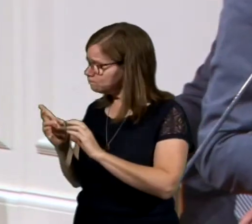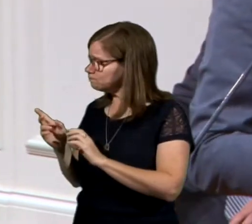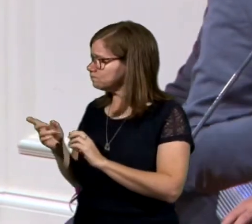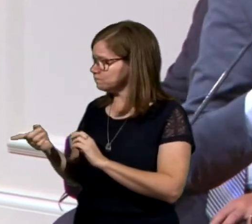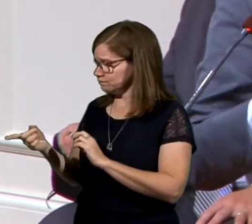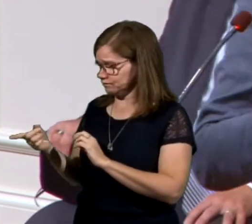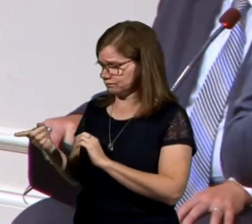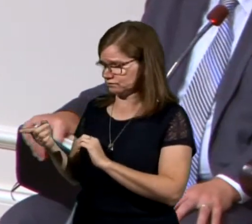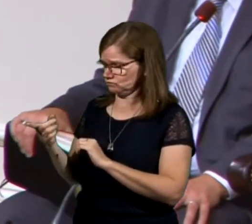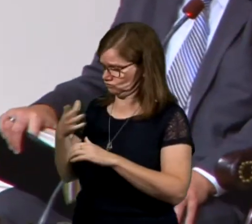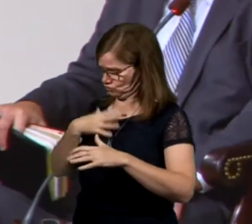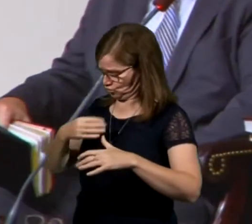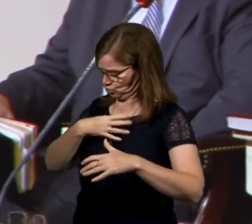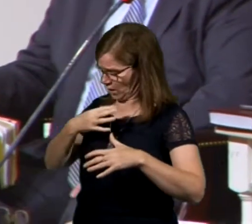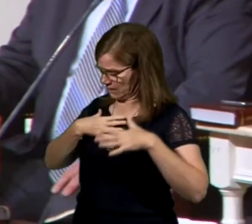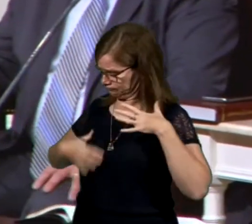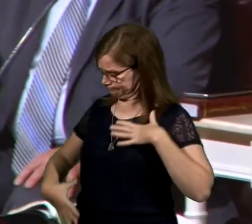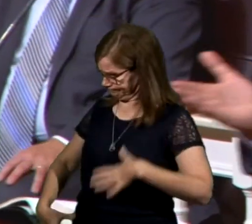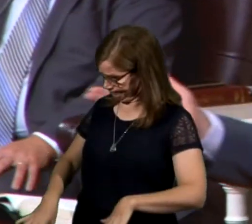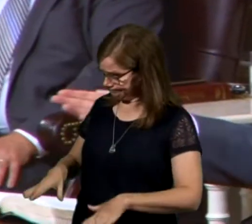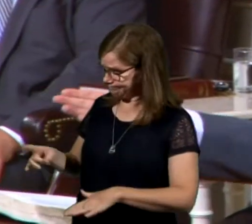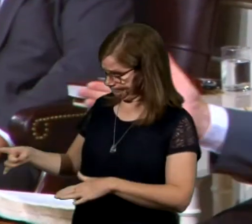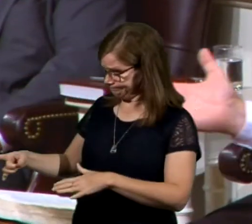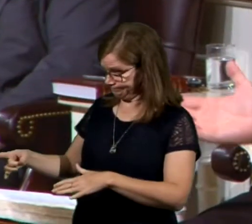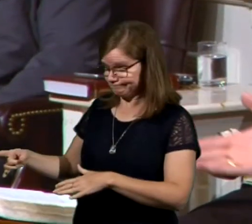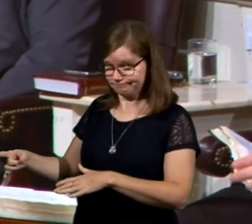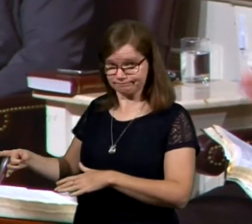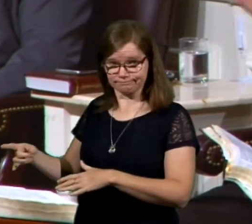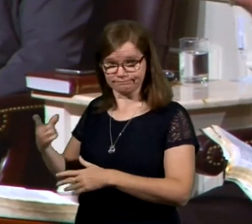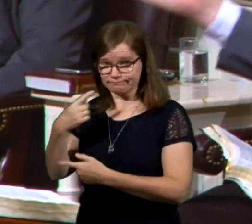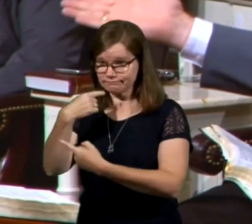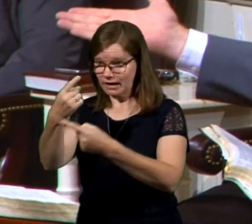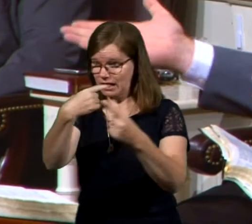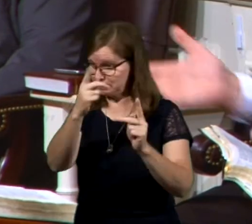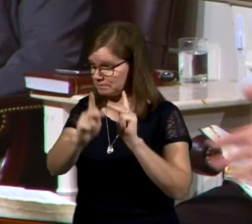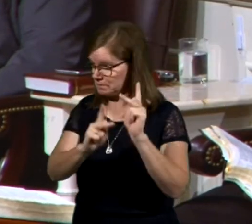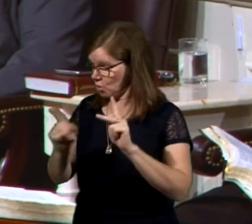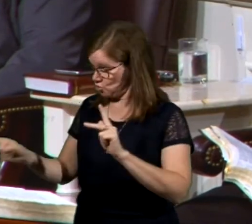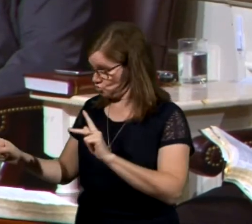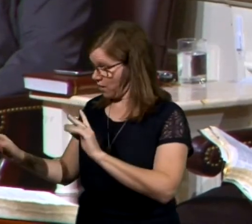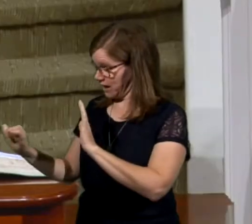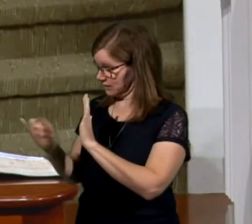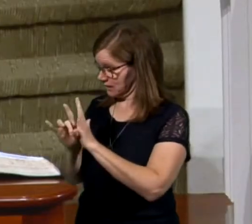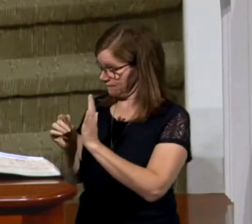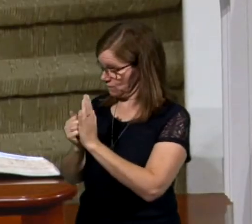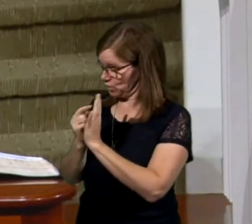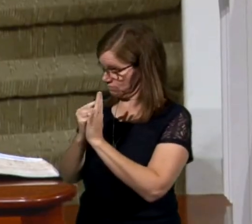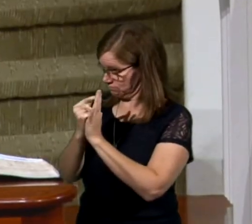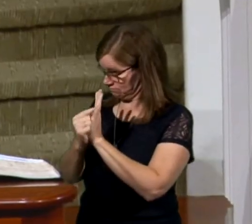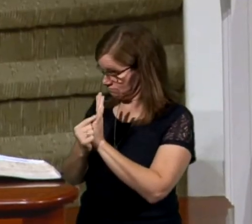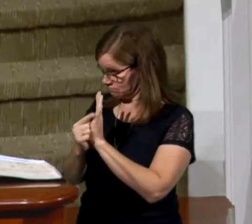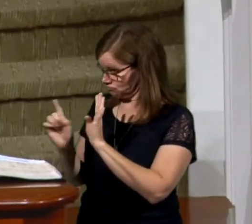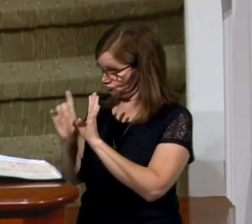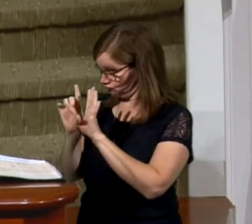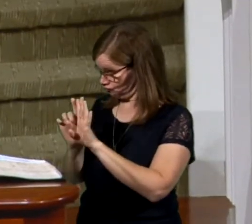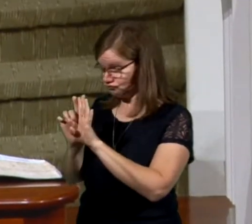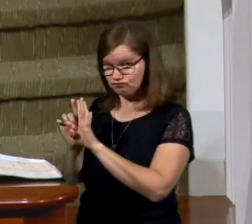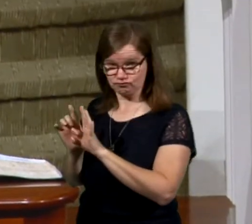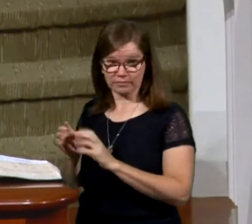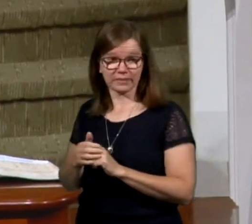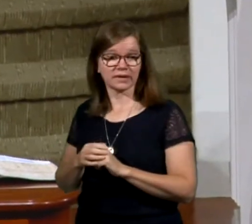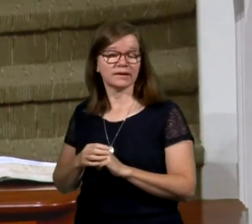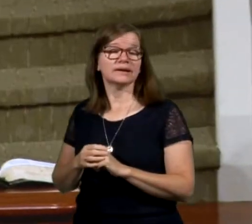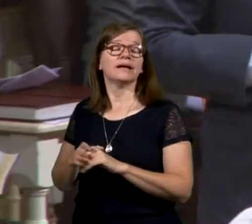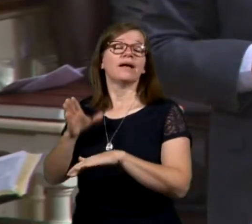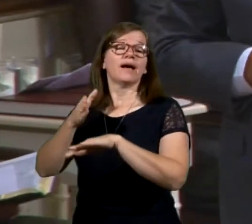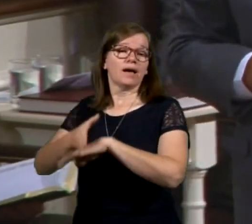outfits, and telling people that he is identifying with these other men who have taken a vow. After he is